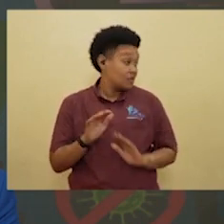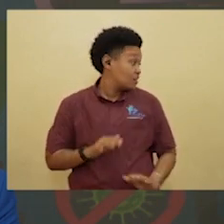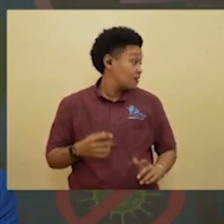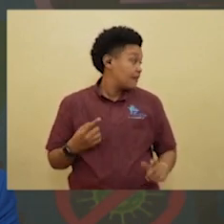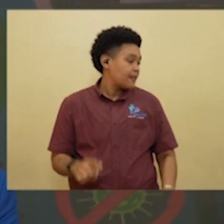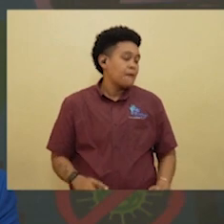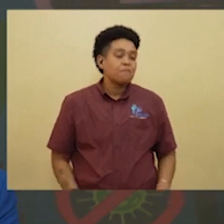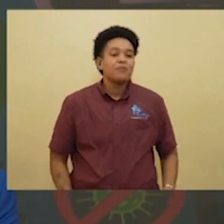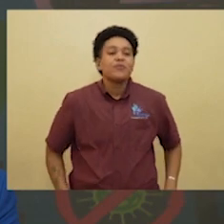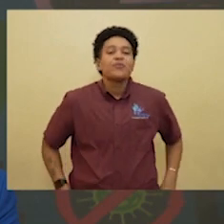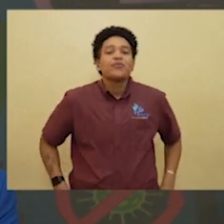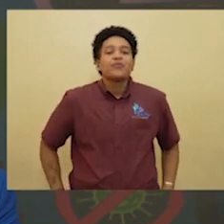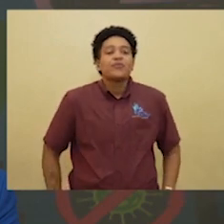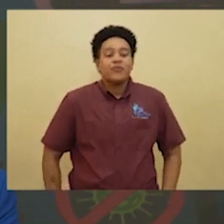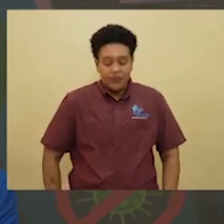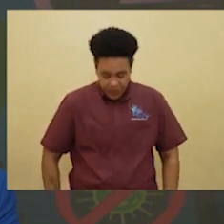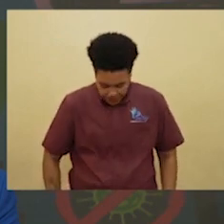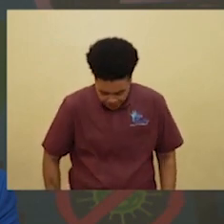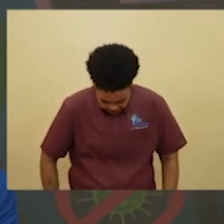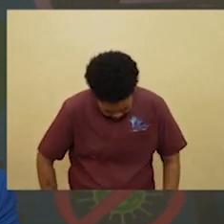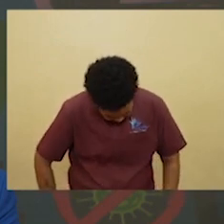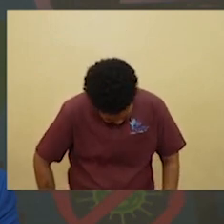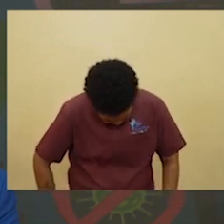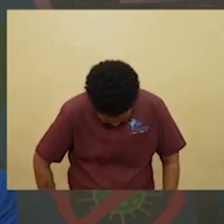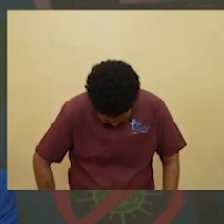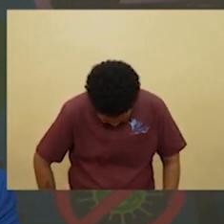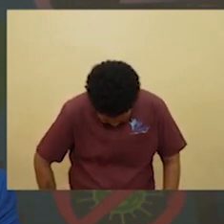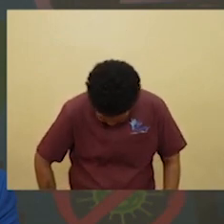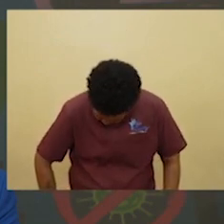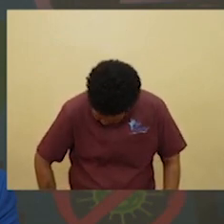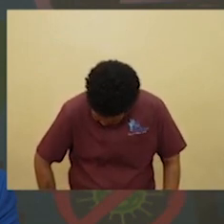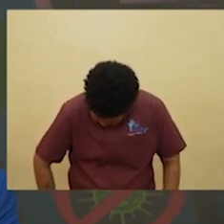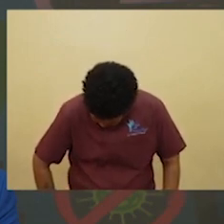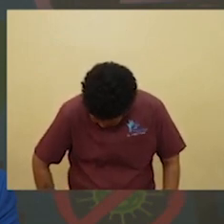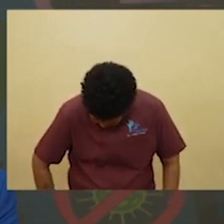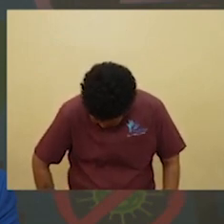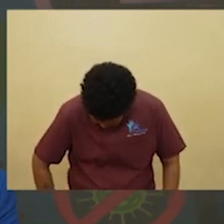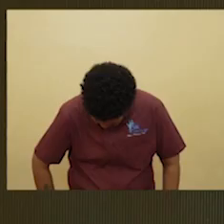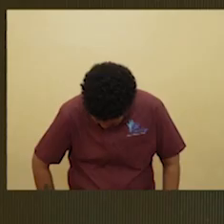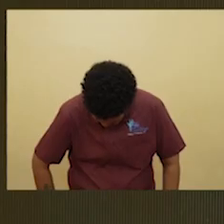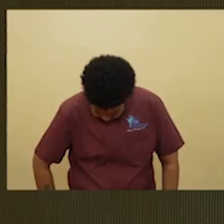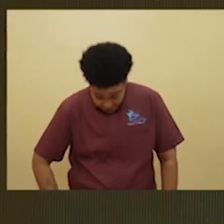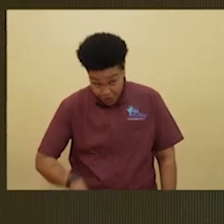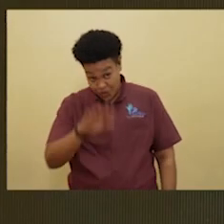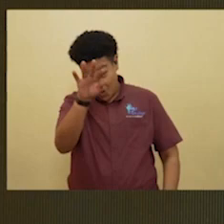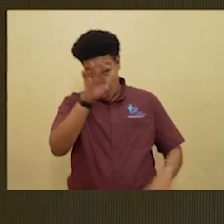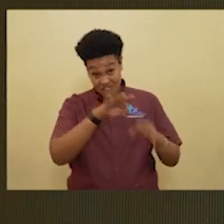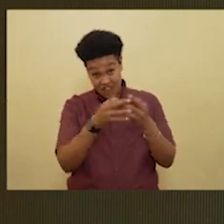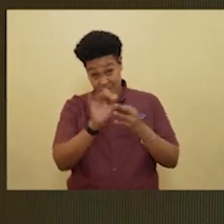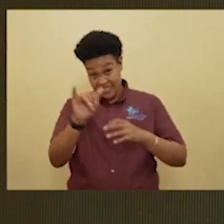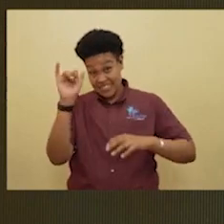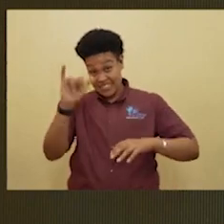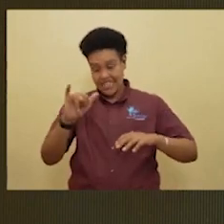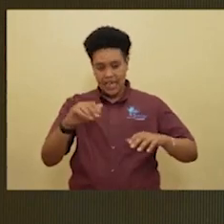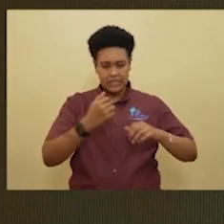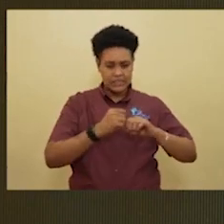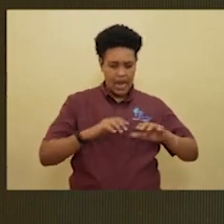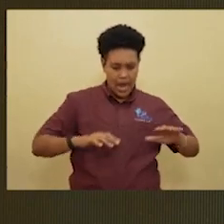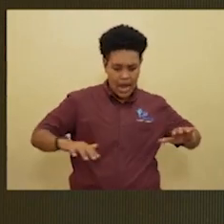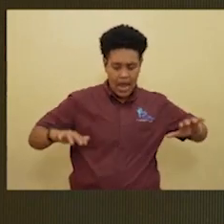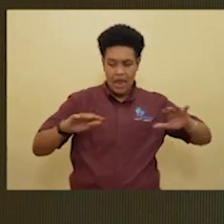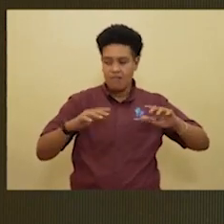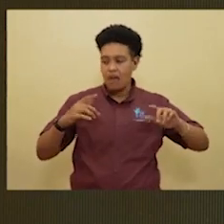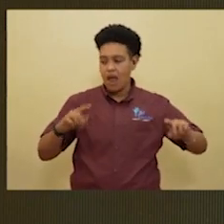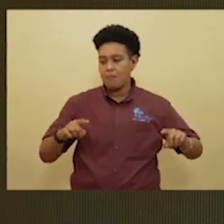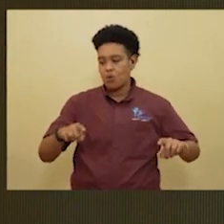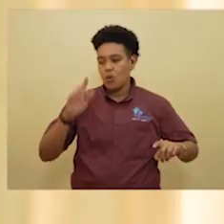your family need to also remain in their bubble that is safe and you